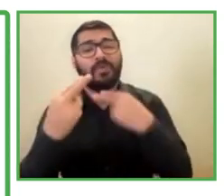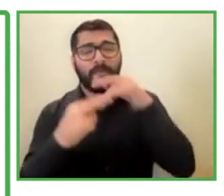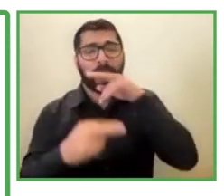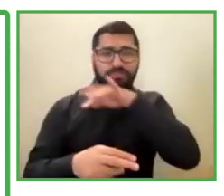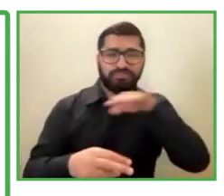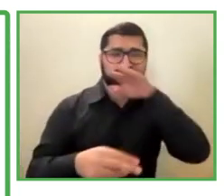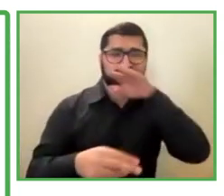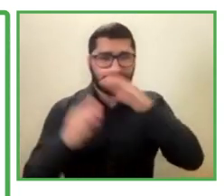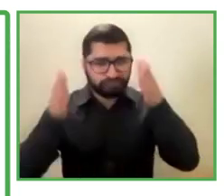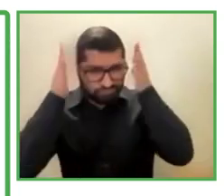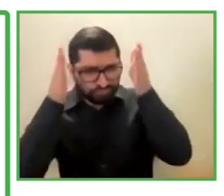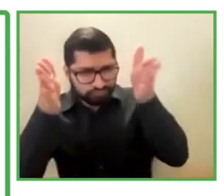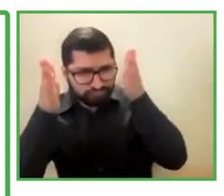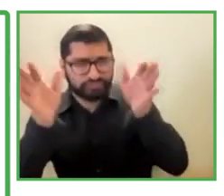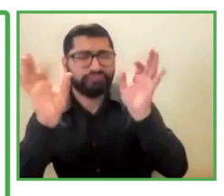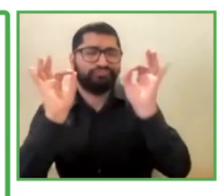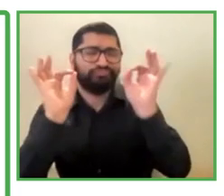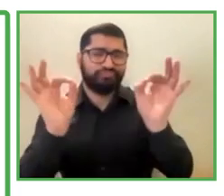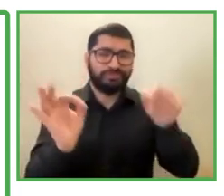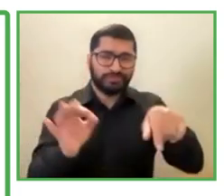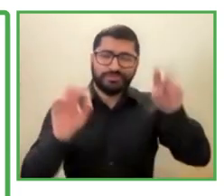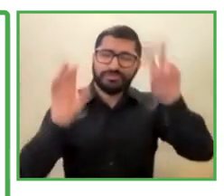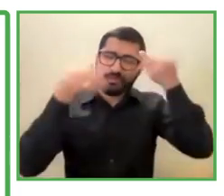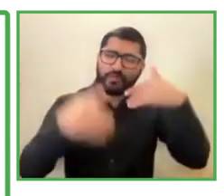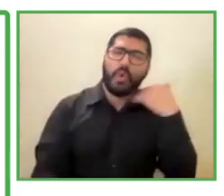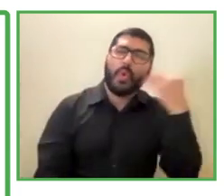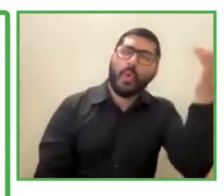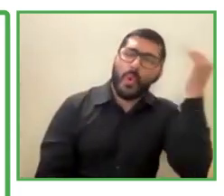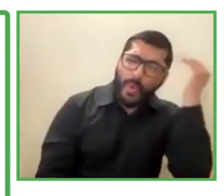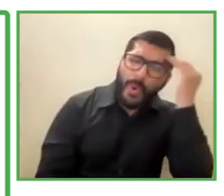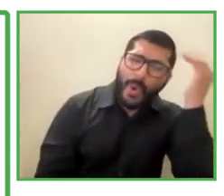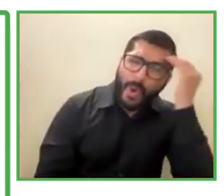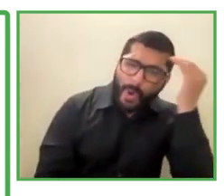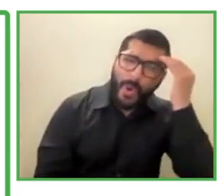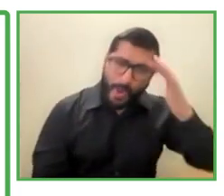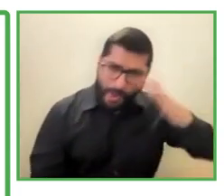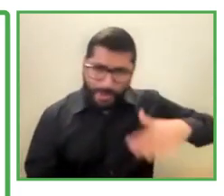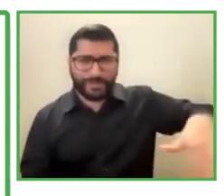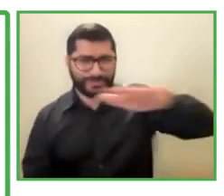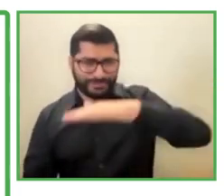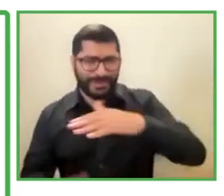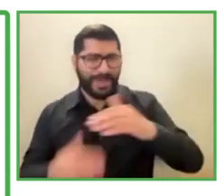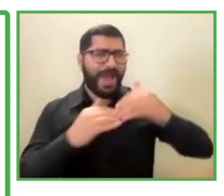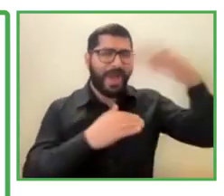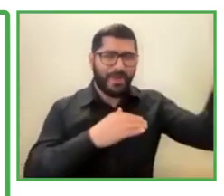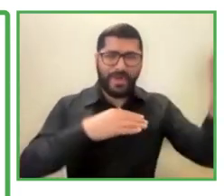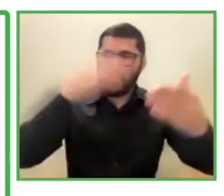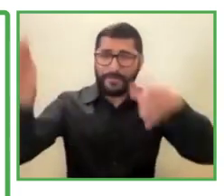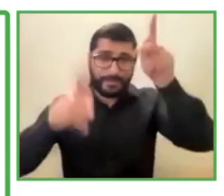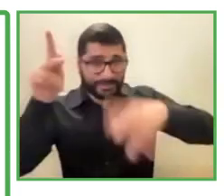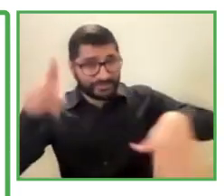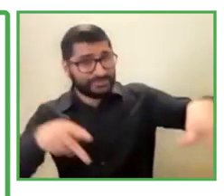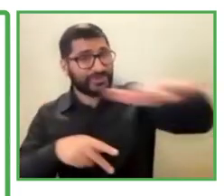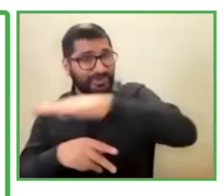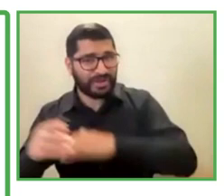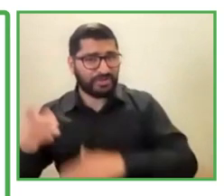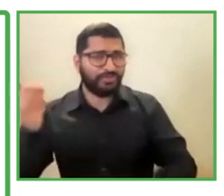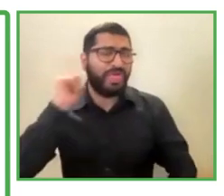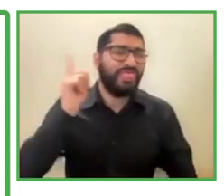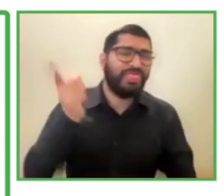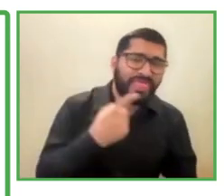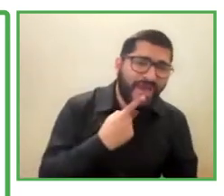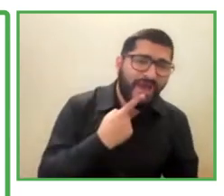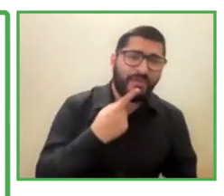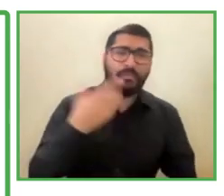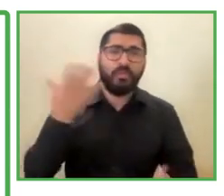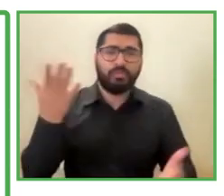when somebody with a hearing disability is allocated to a particular project. So what is really happening? How is the communication